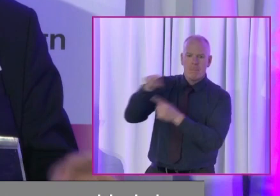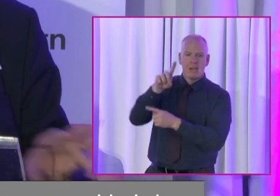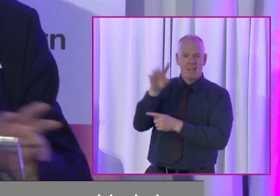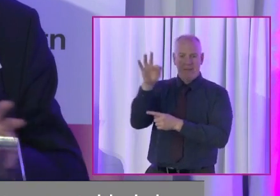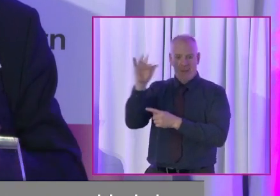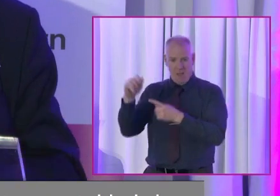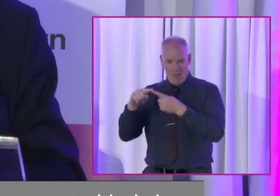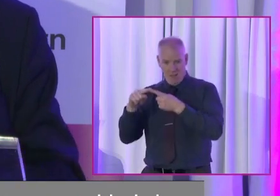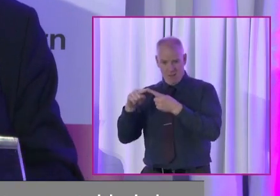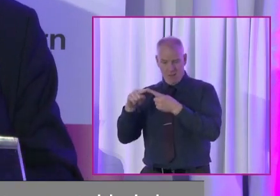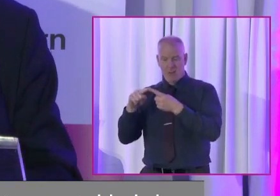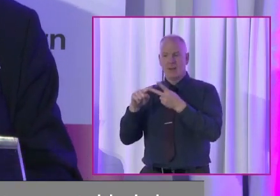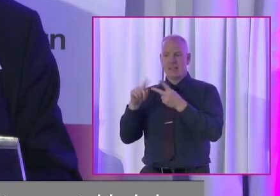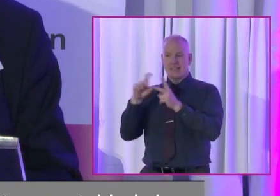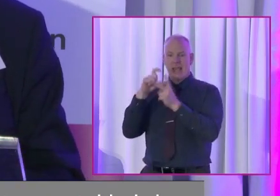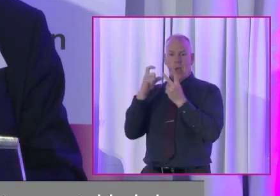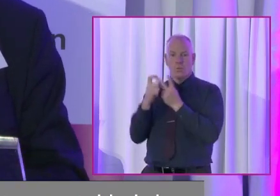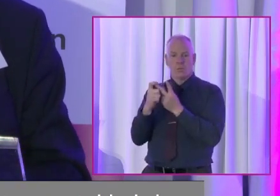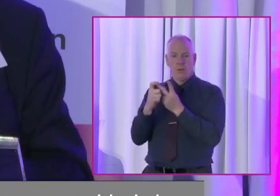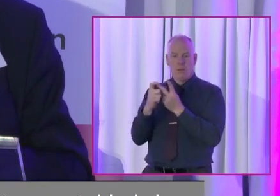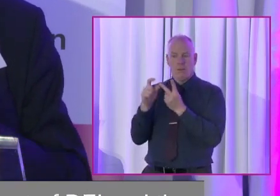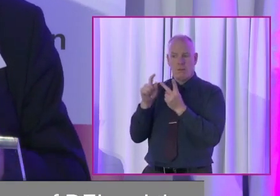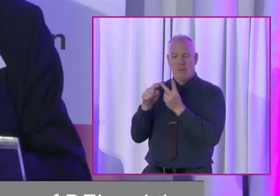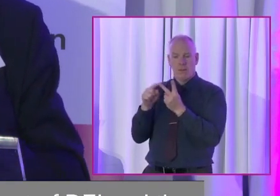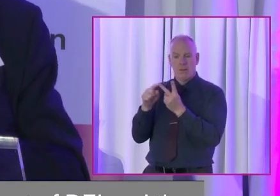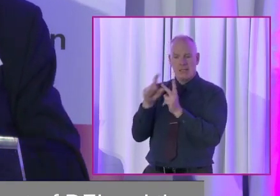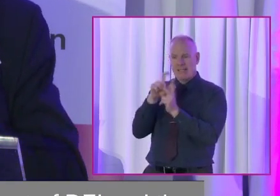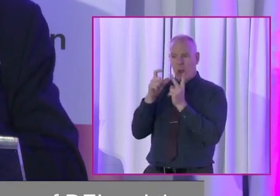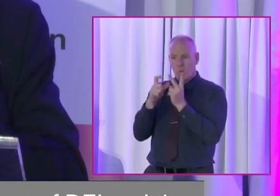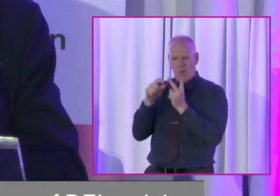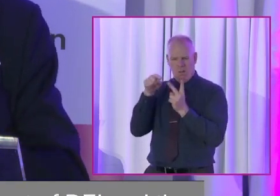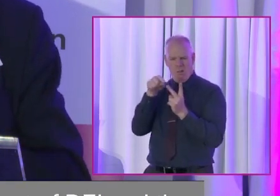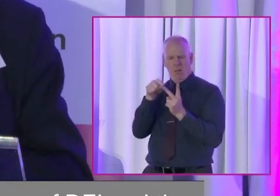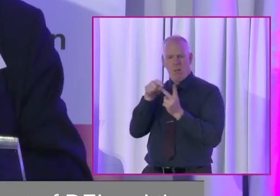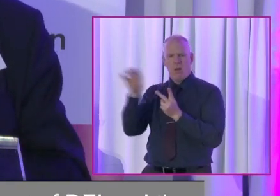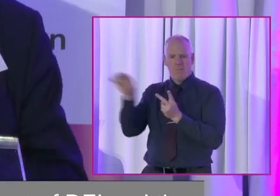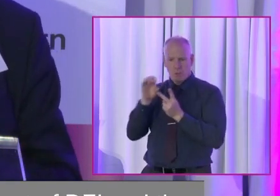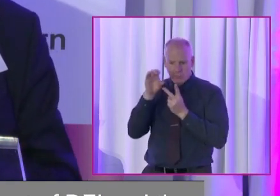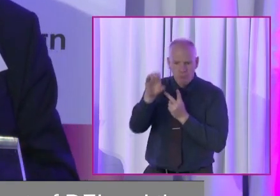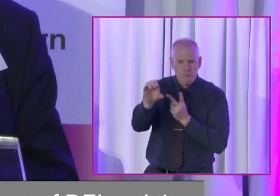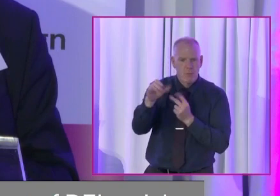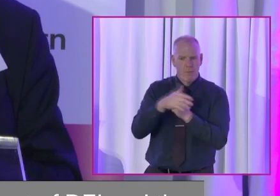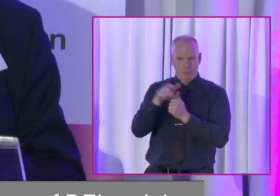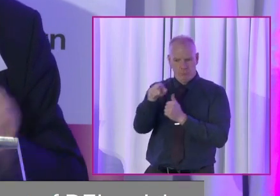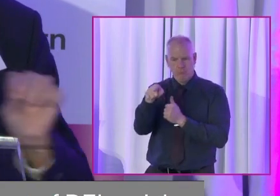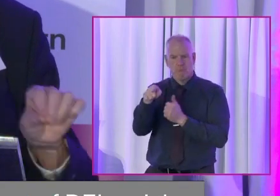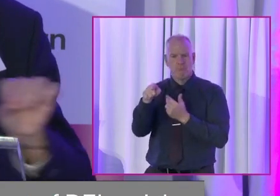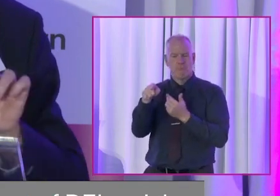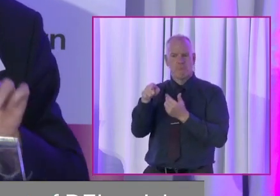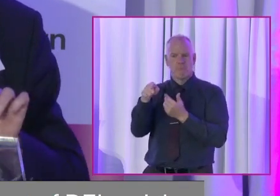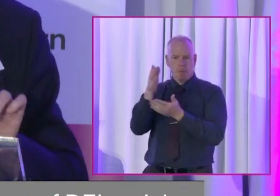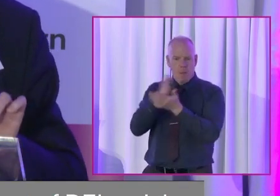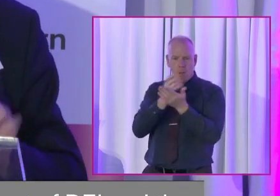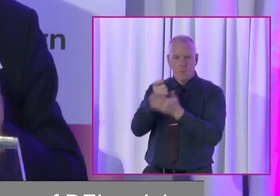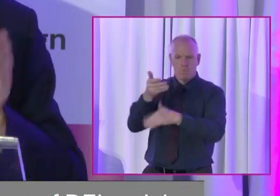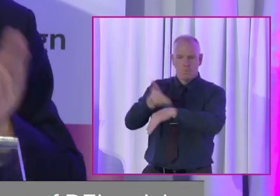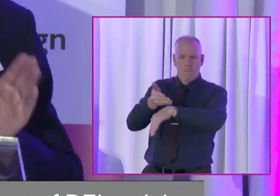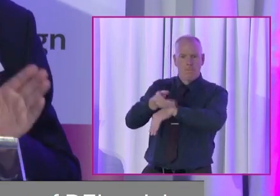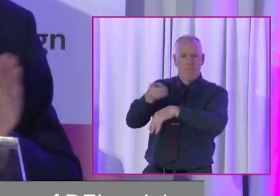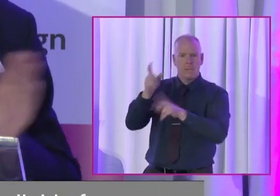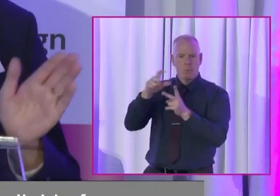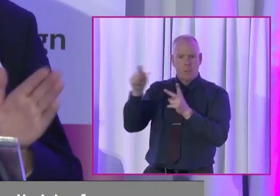DFI and the council. And the council made funding available for a part-time post.